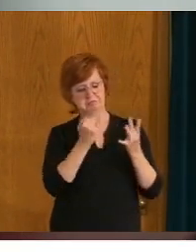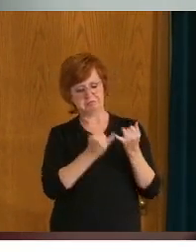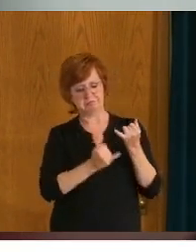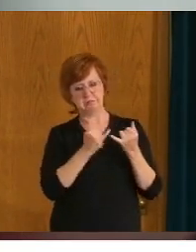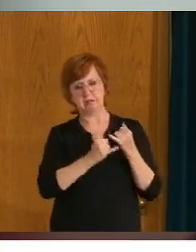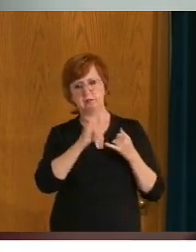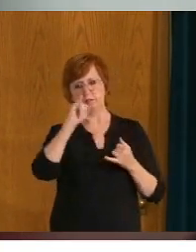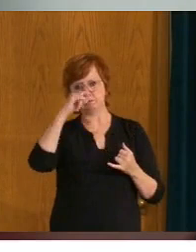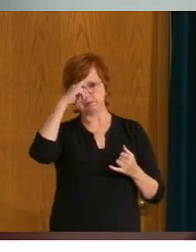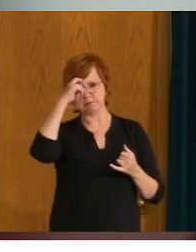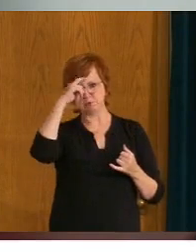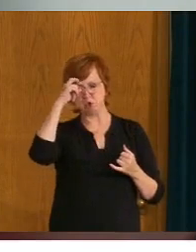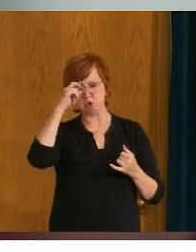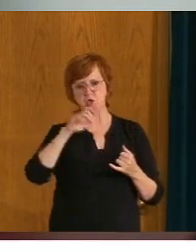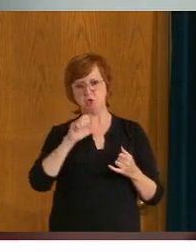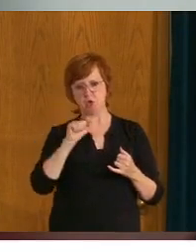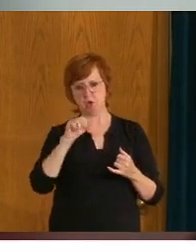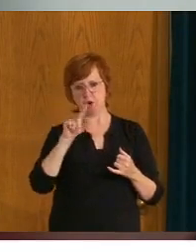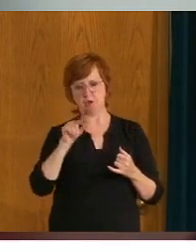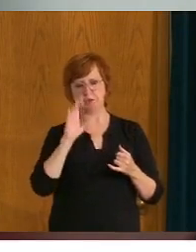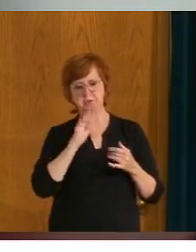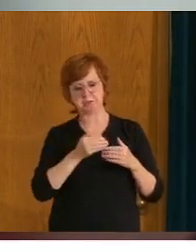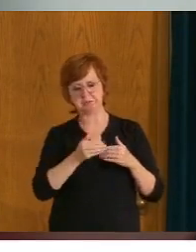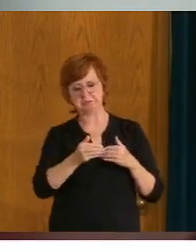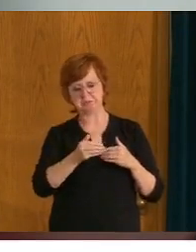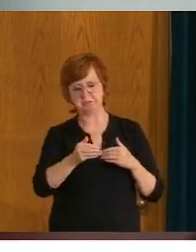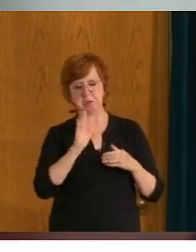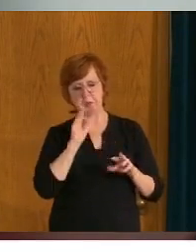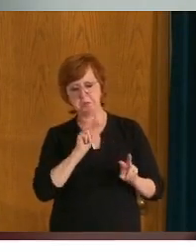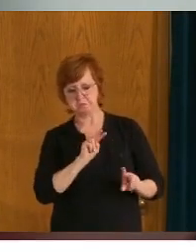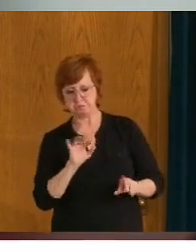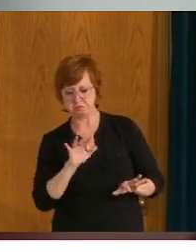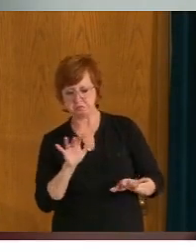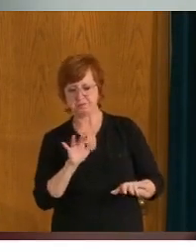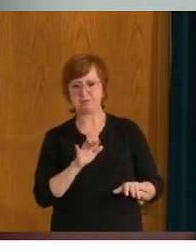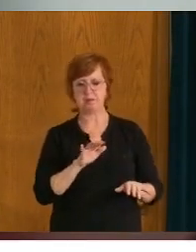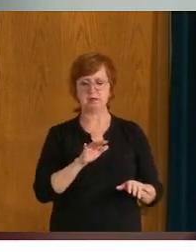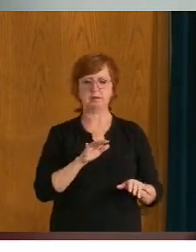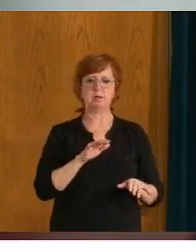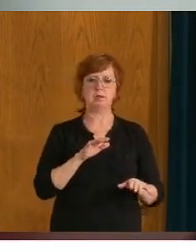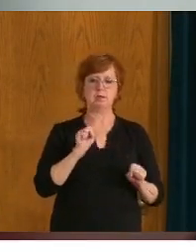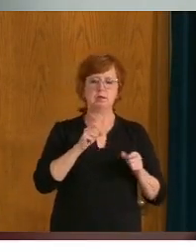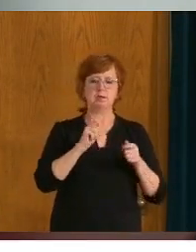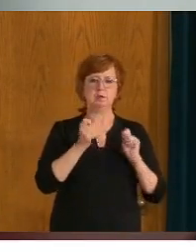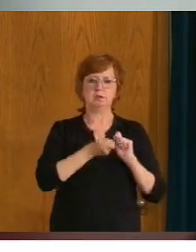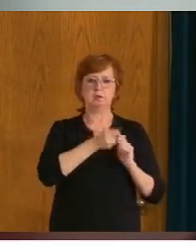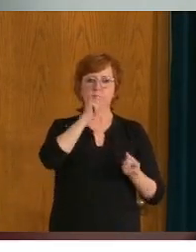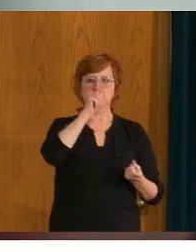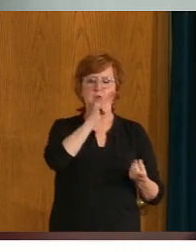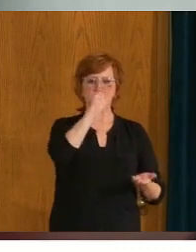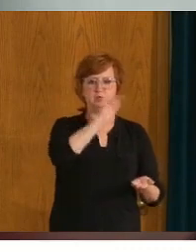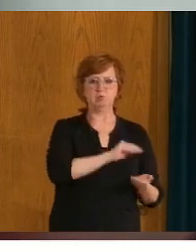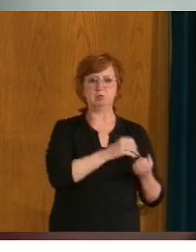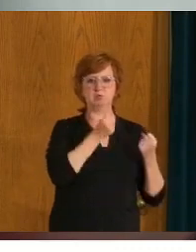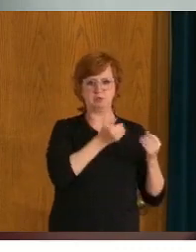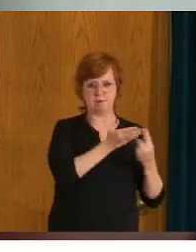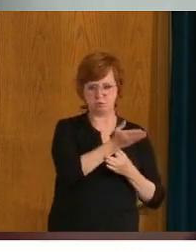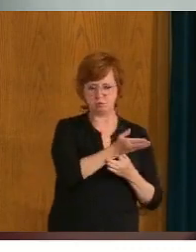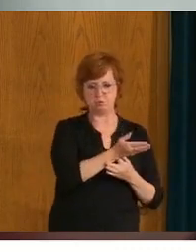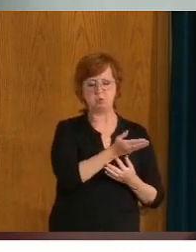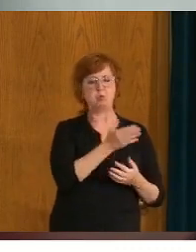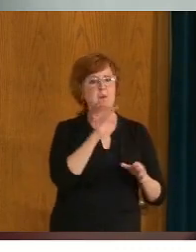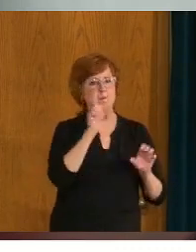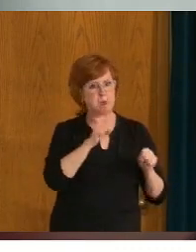at what's happening with respect to vaccination opportunities and may redirect some of those resources from drive-throughs to more pop-up or more targeted